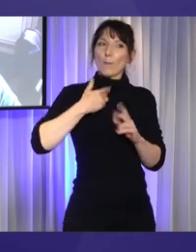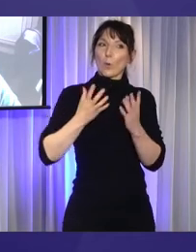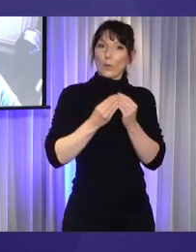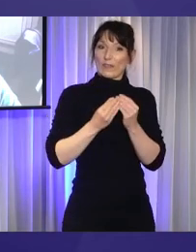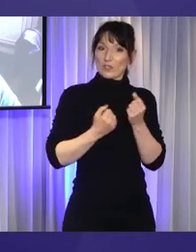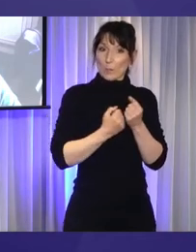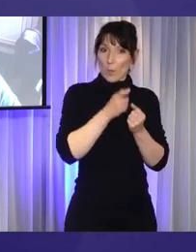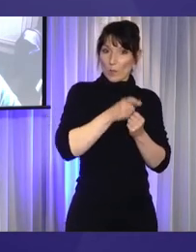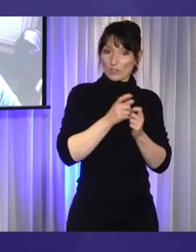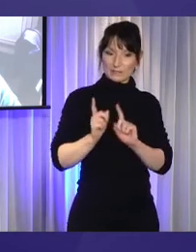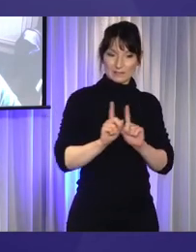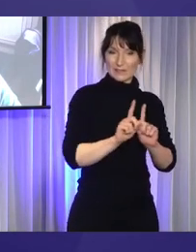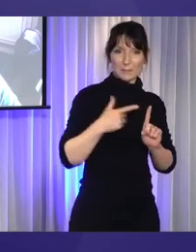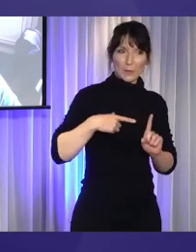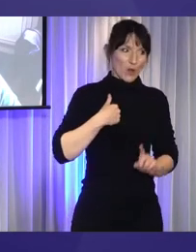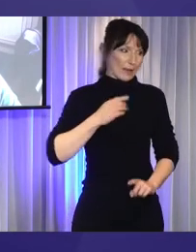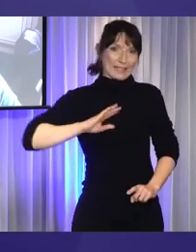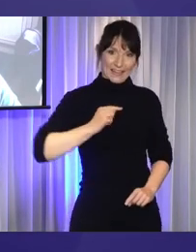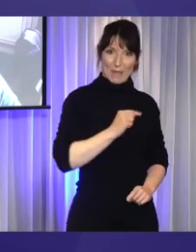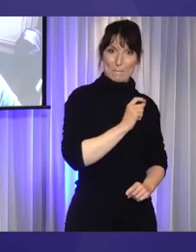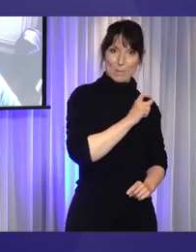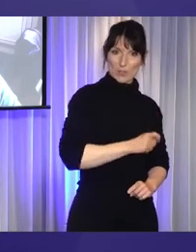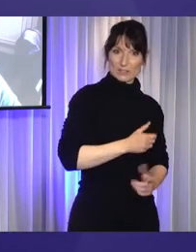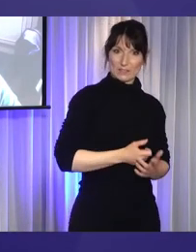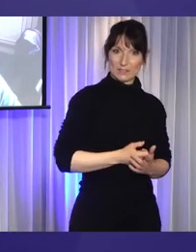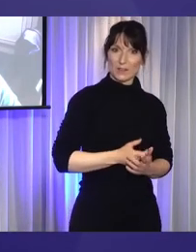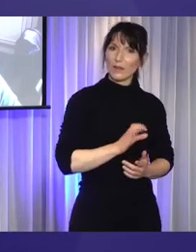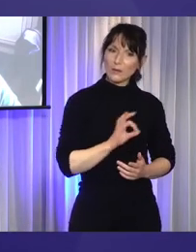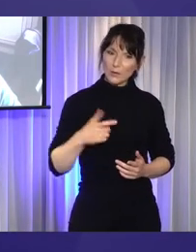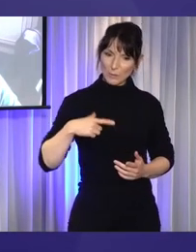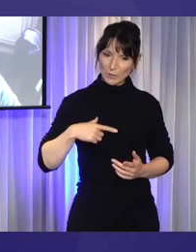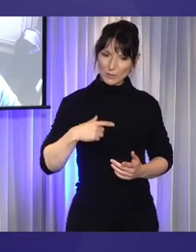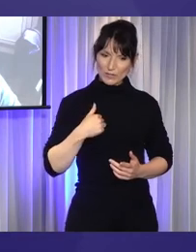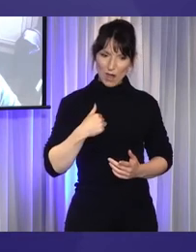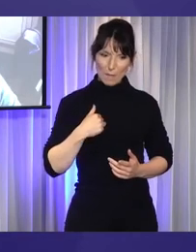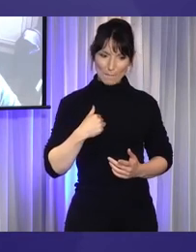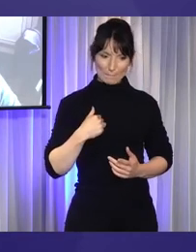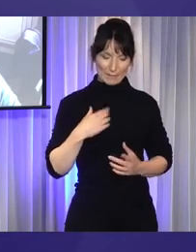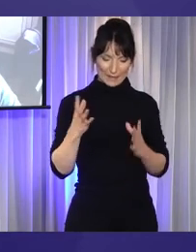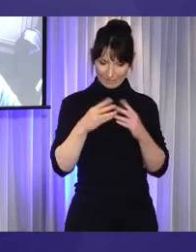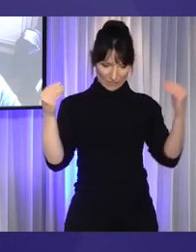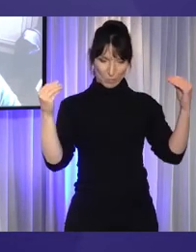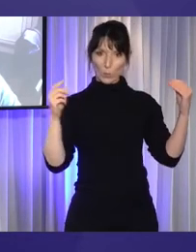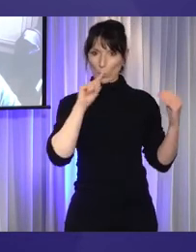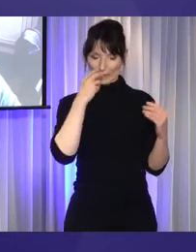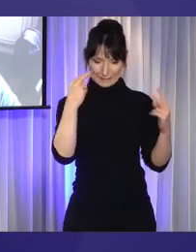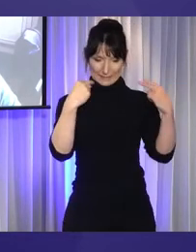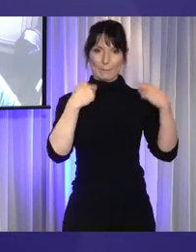support, not because I've suddenly become invisible or incapable.